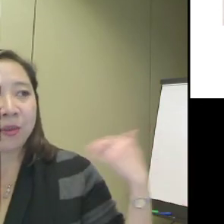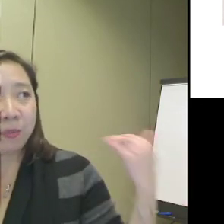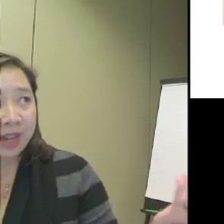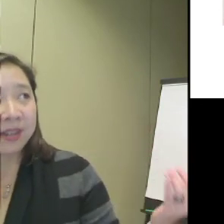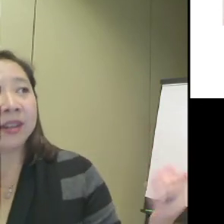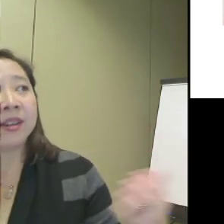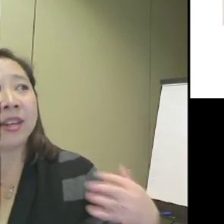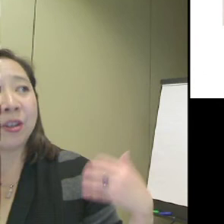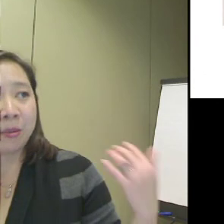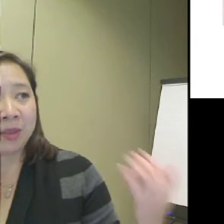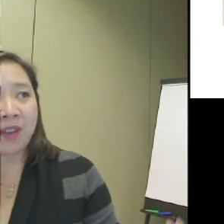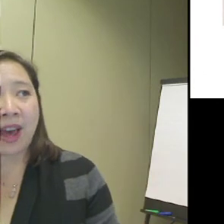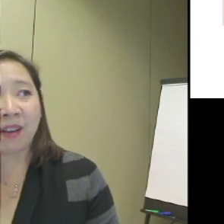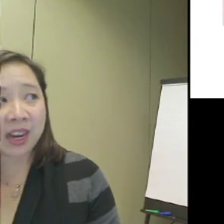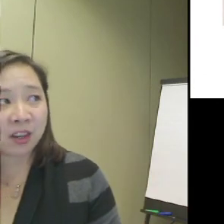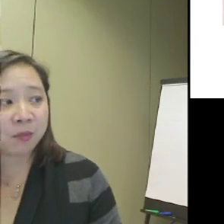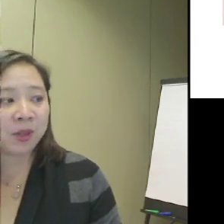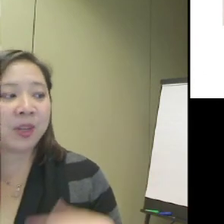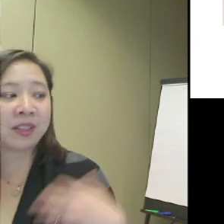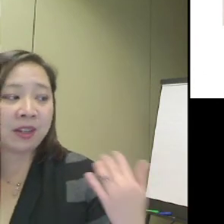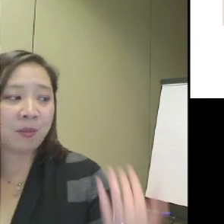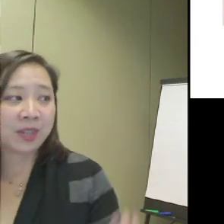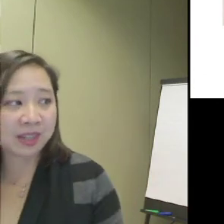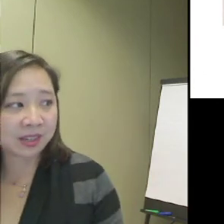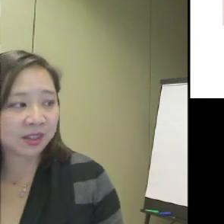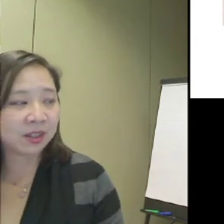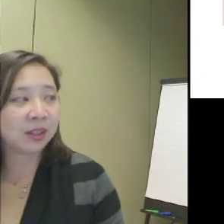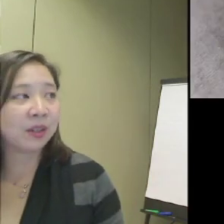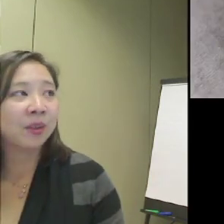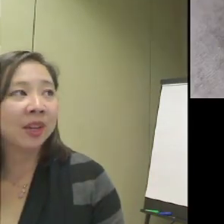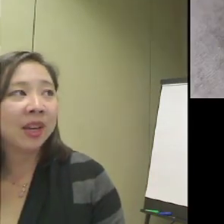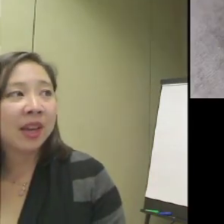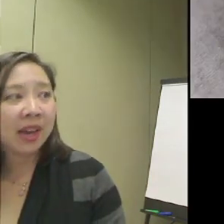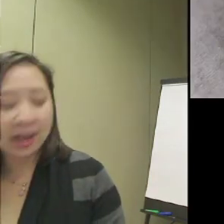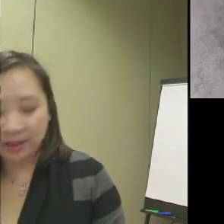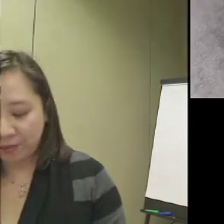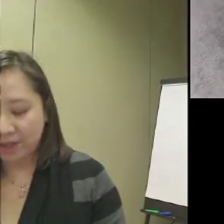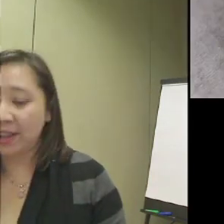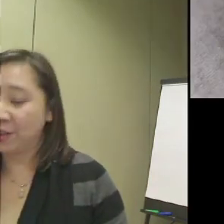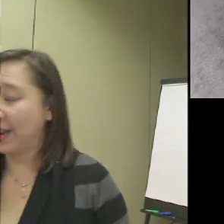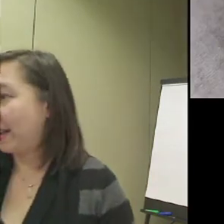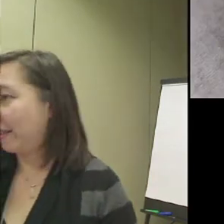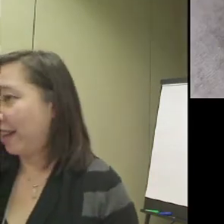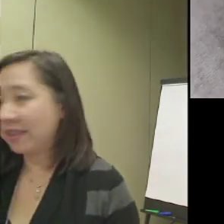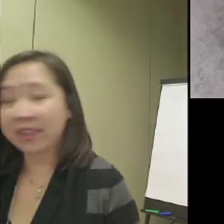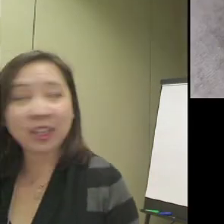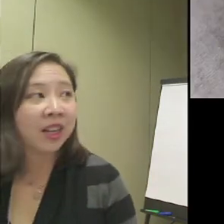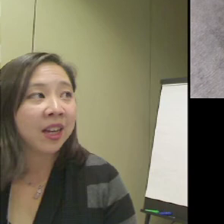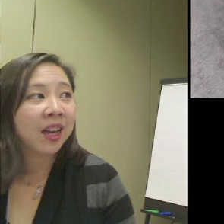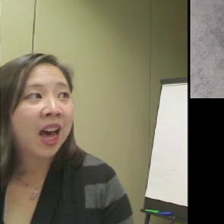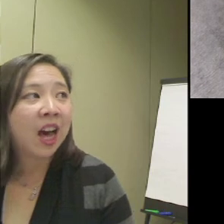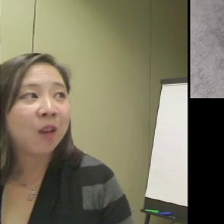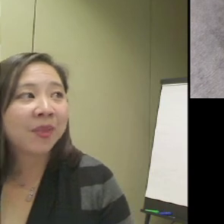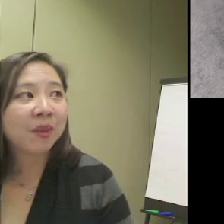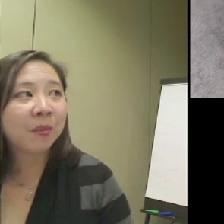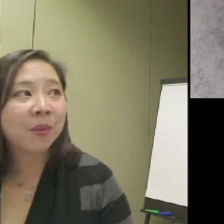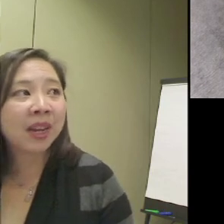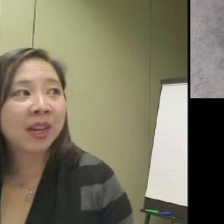visitors rated in terms of how valuable was it, was it easy to use. And then we've actually analyzed it.